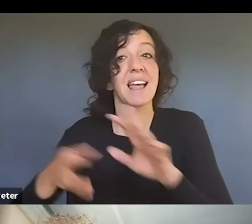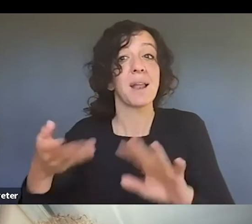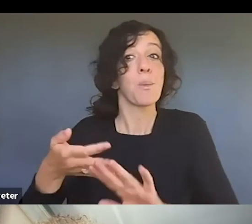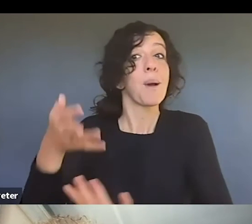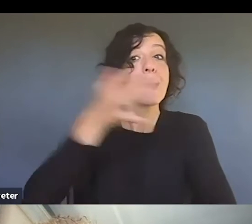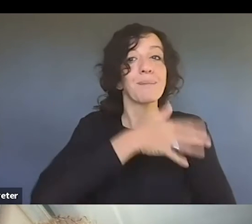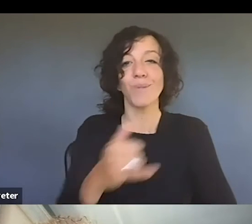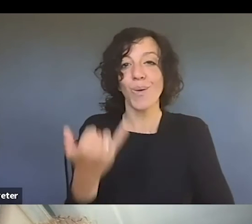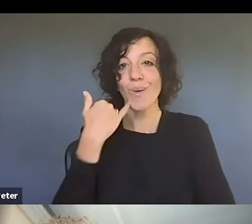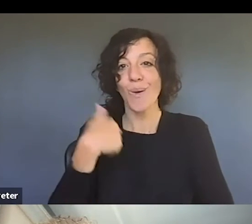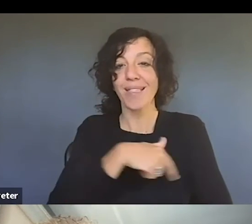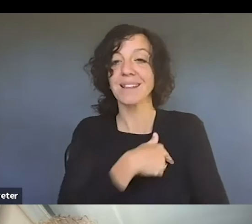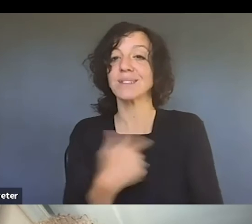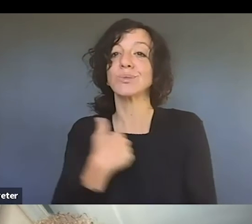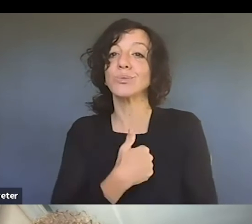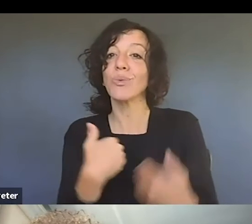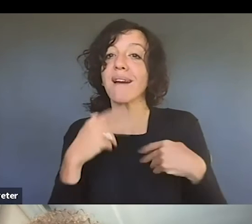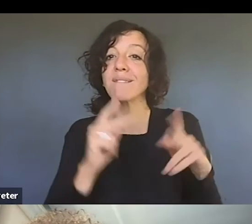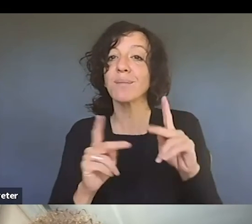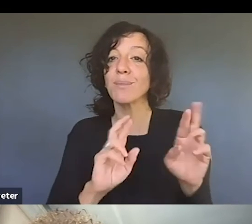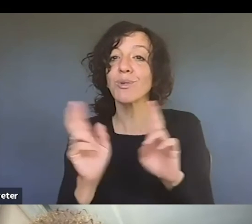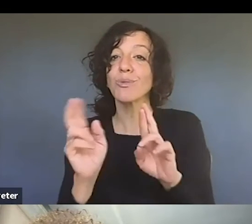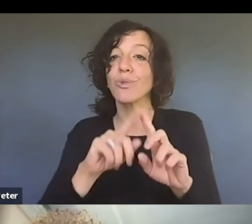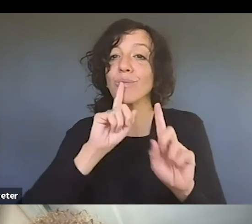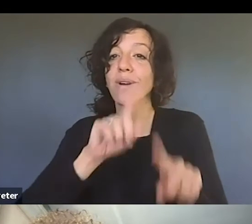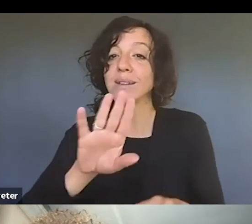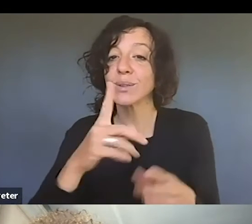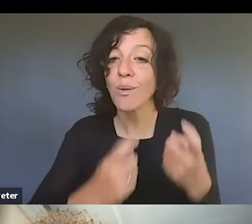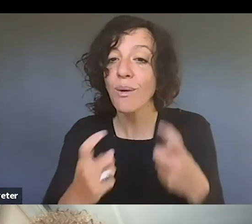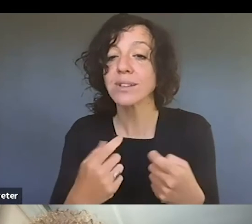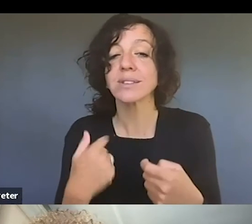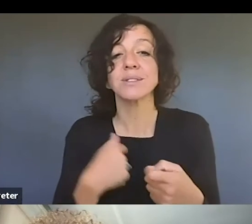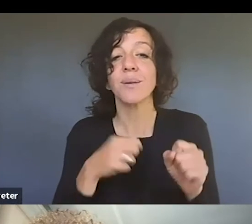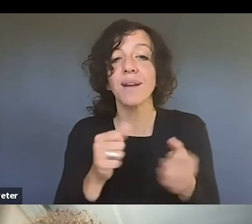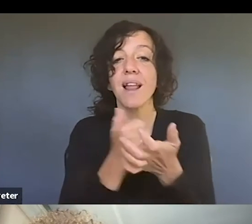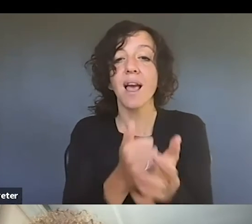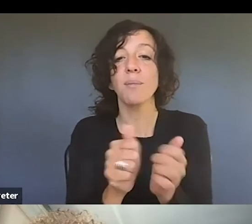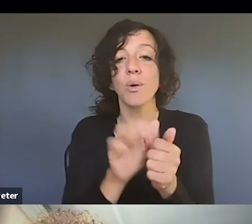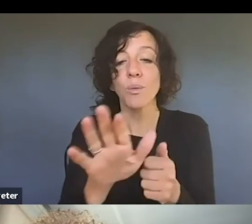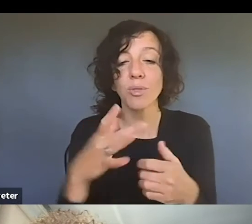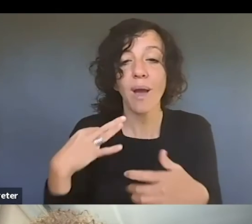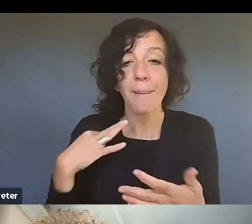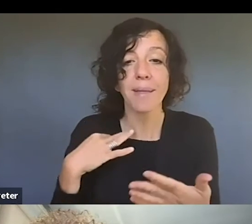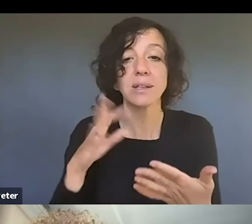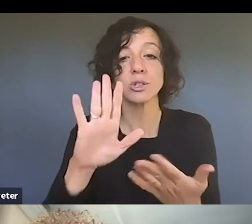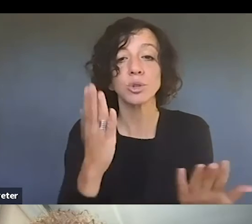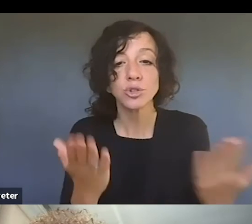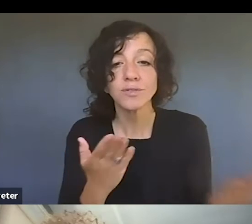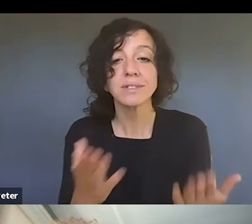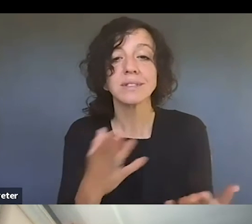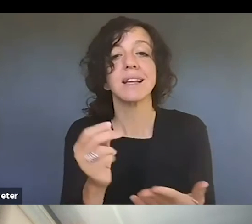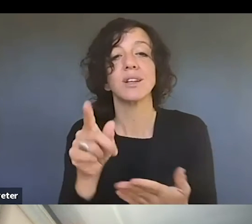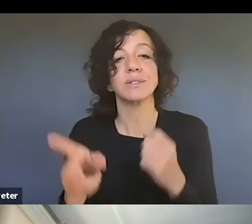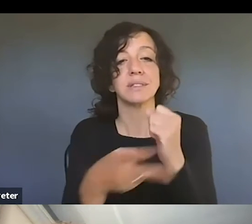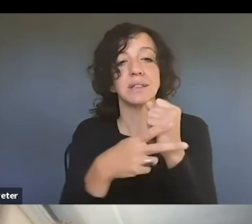your questions and they can help you with these applications or with these services. And then you save yourself some time, either